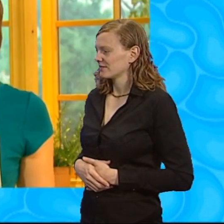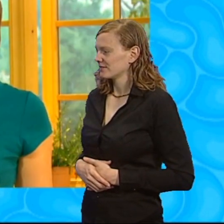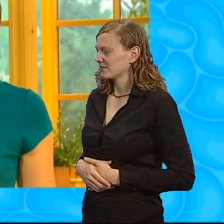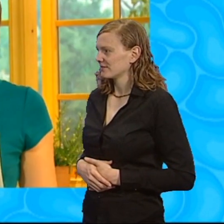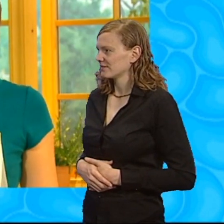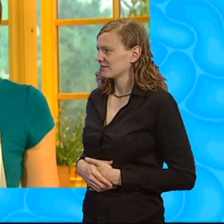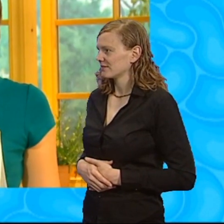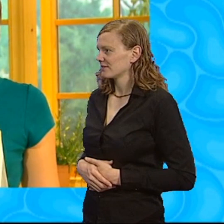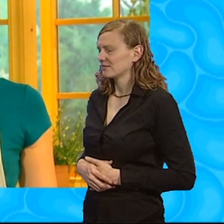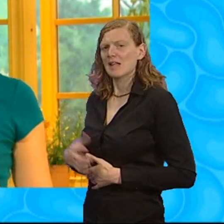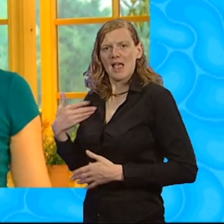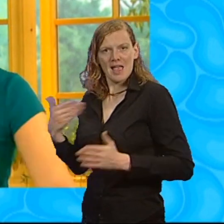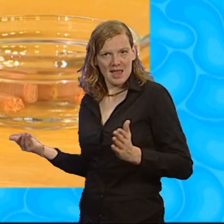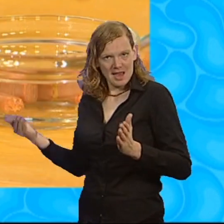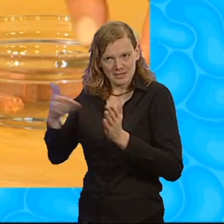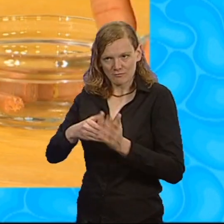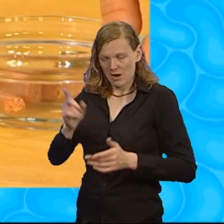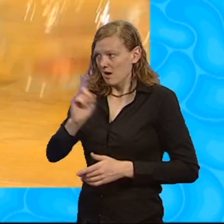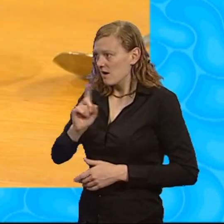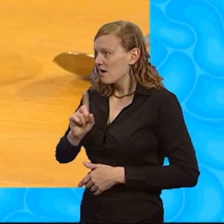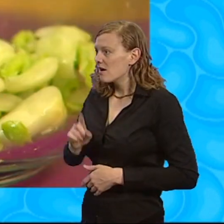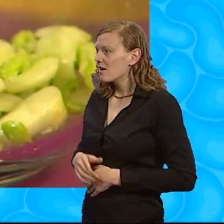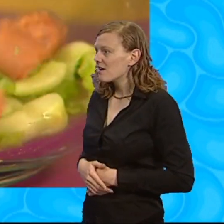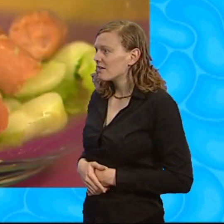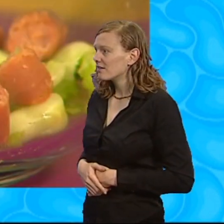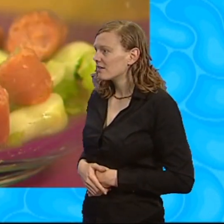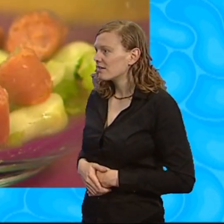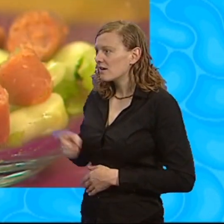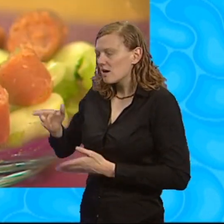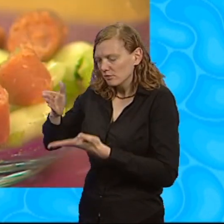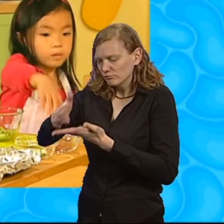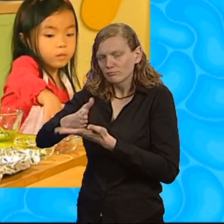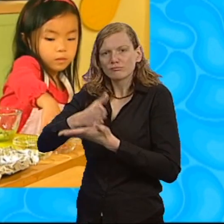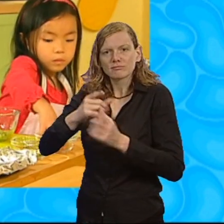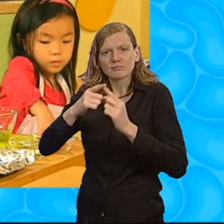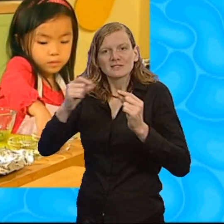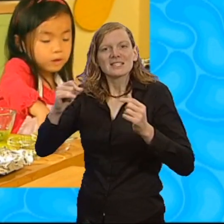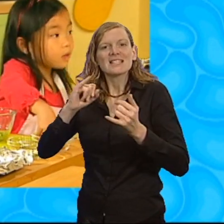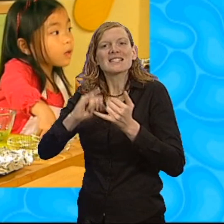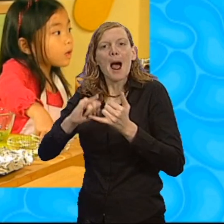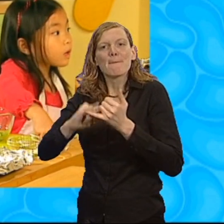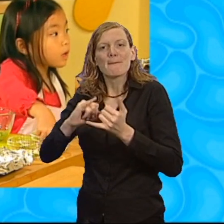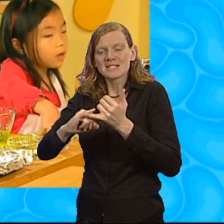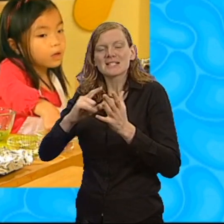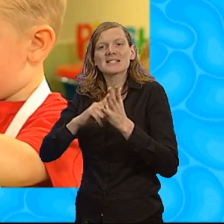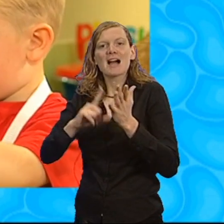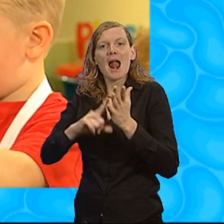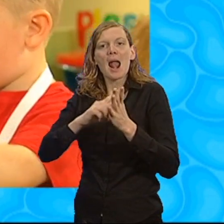And now we're going to add some salami that's all been chopped up. add your salami, guys. It's that one over there. That's it, Nolivia.